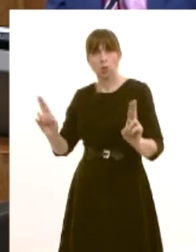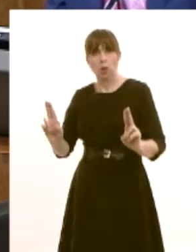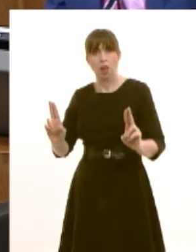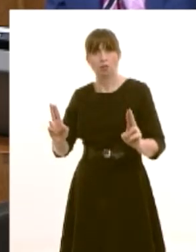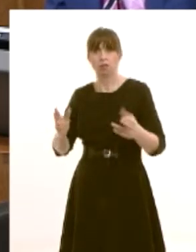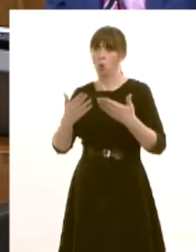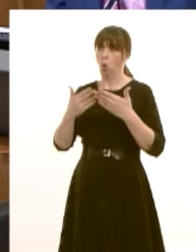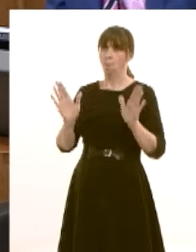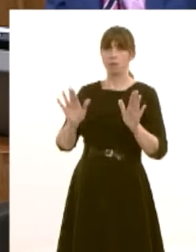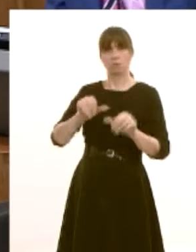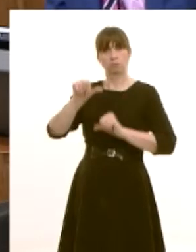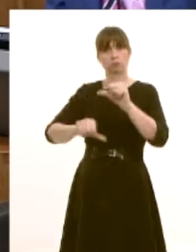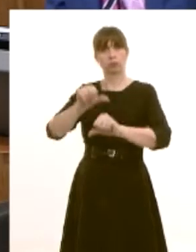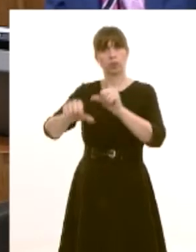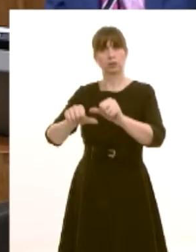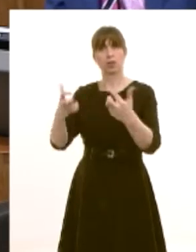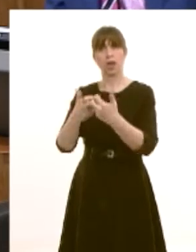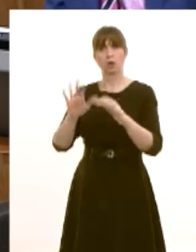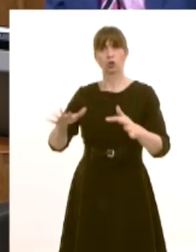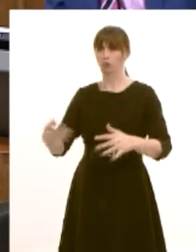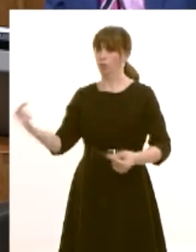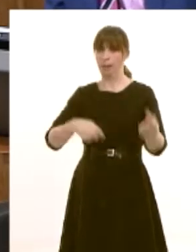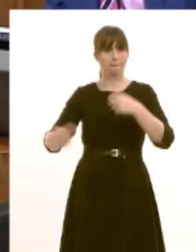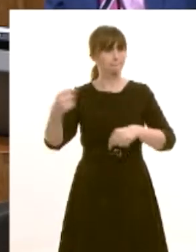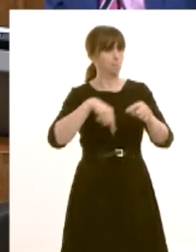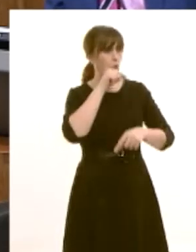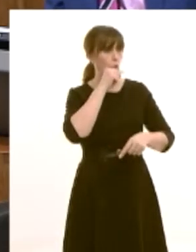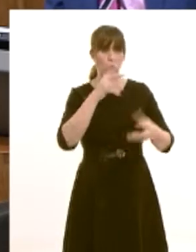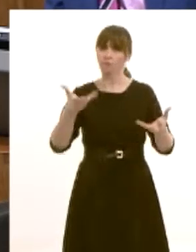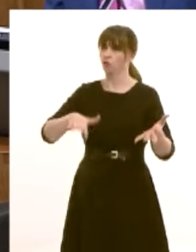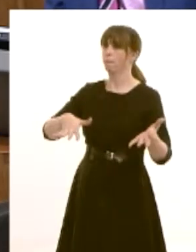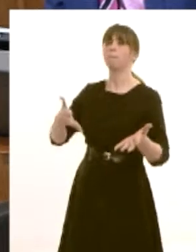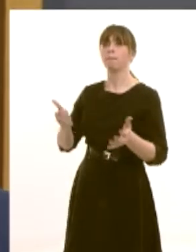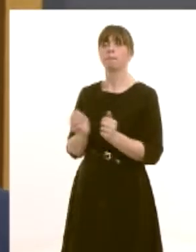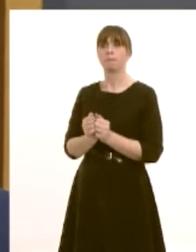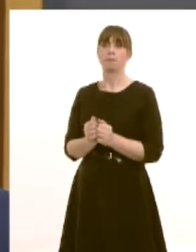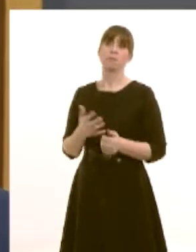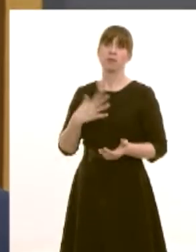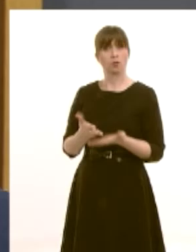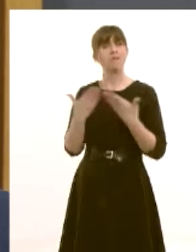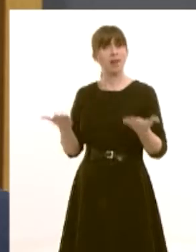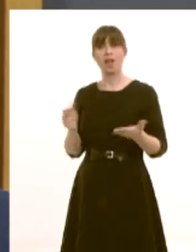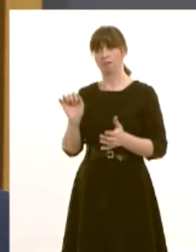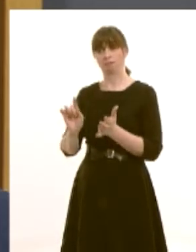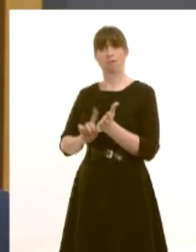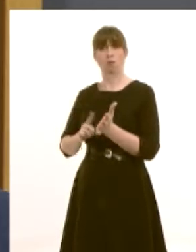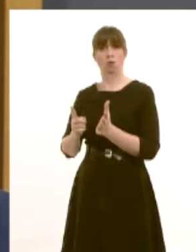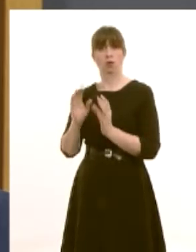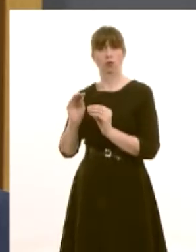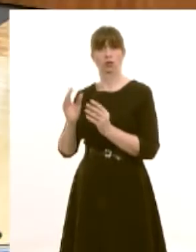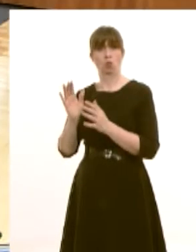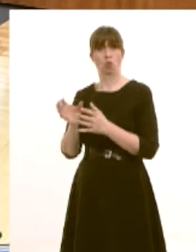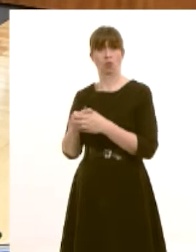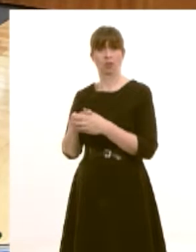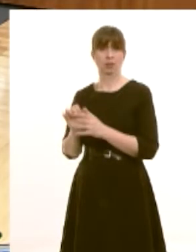and properly implemented and that the oversubscription criteria are applied fairly Andrew archie david thank you our